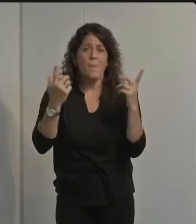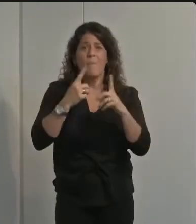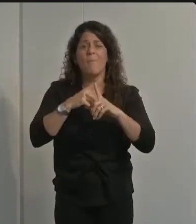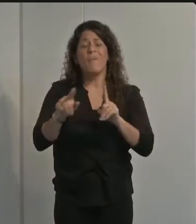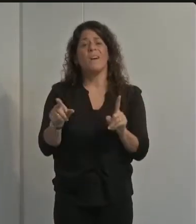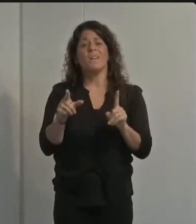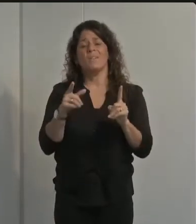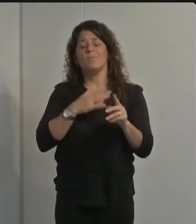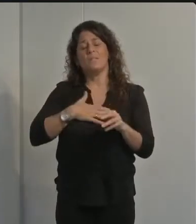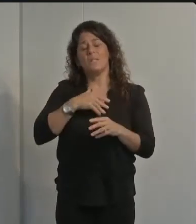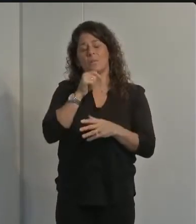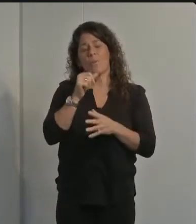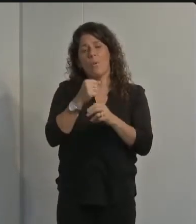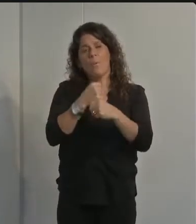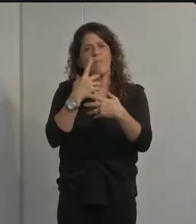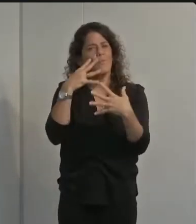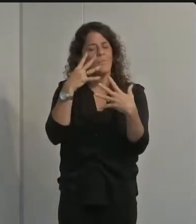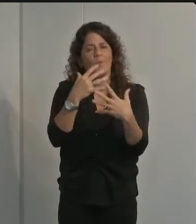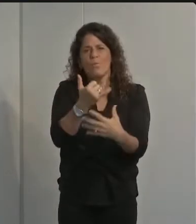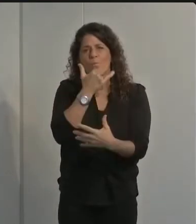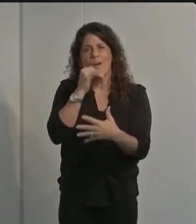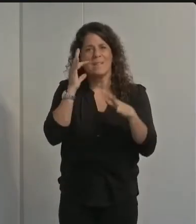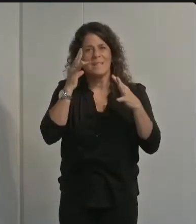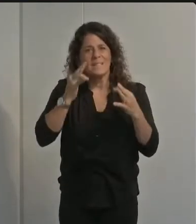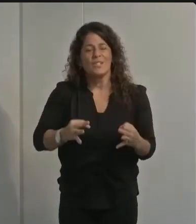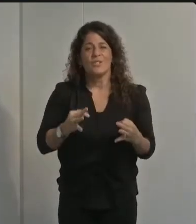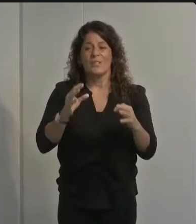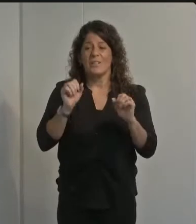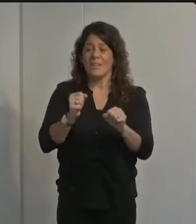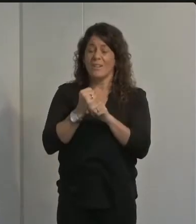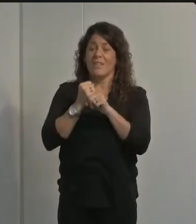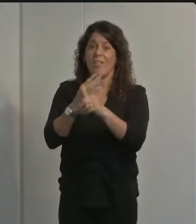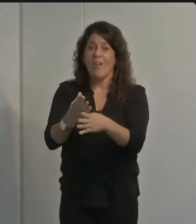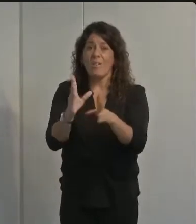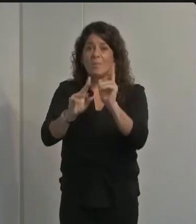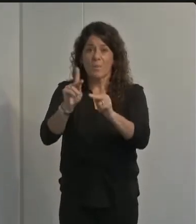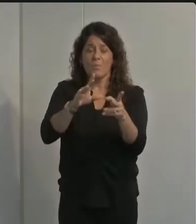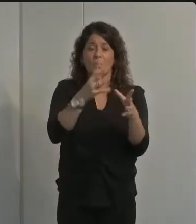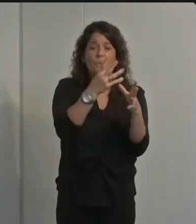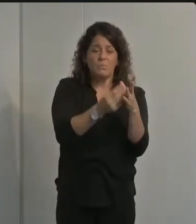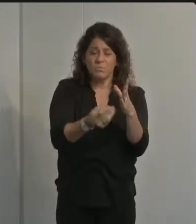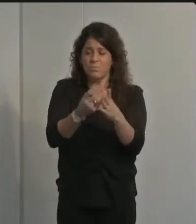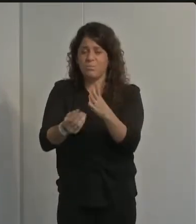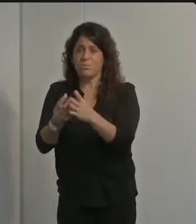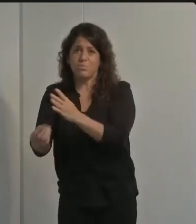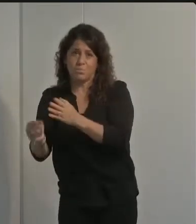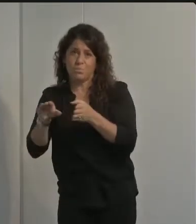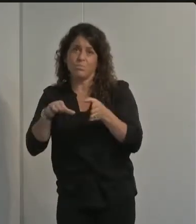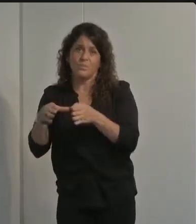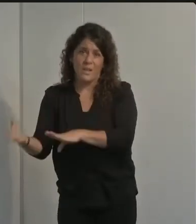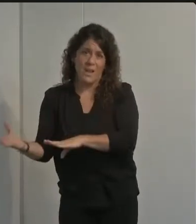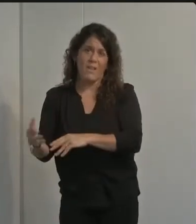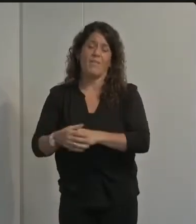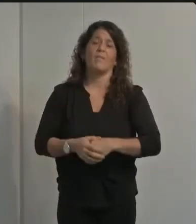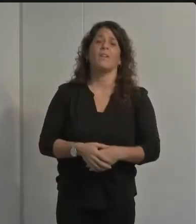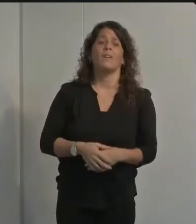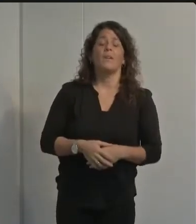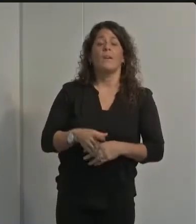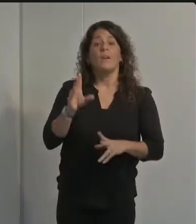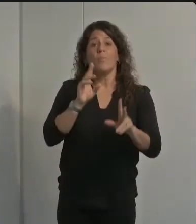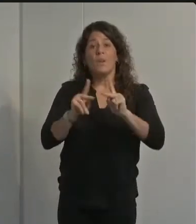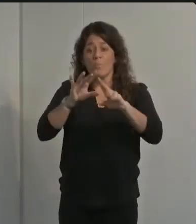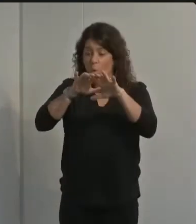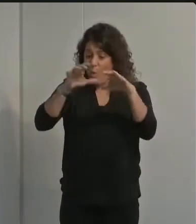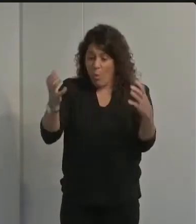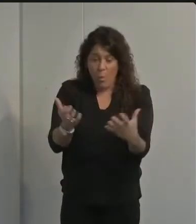the wrong decision could be fatal for someone you love there are far too many painful examples in our country and around the world of family